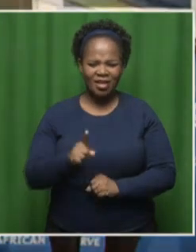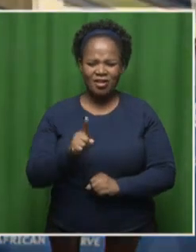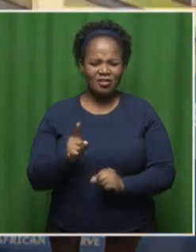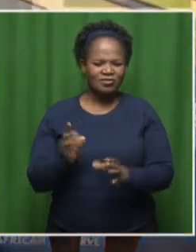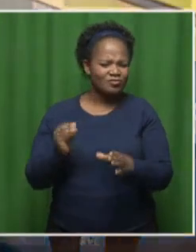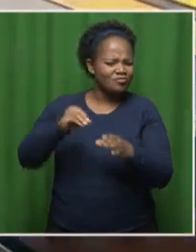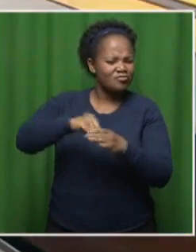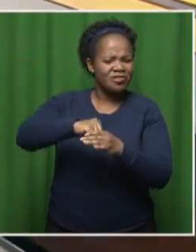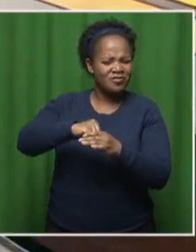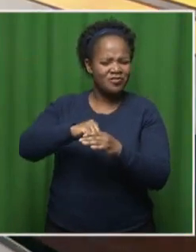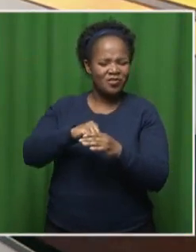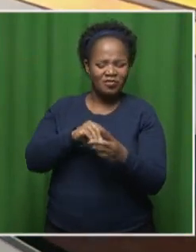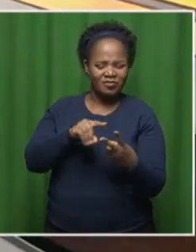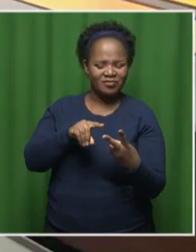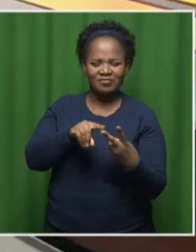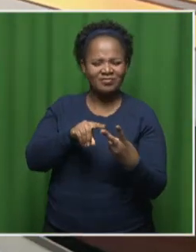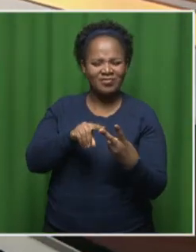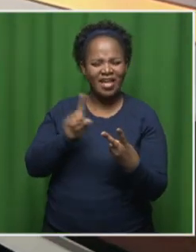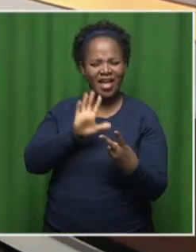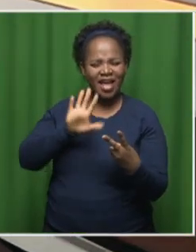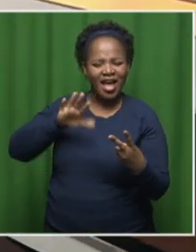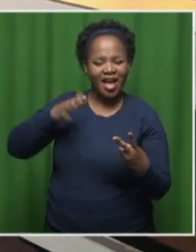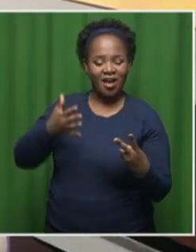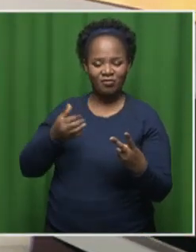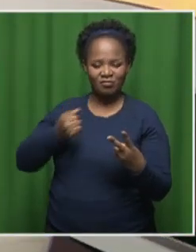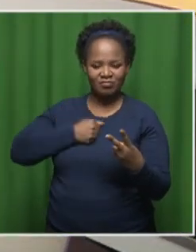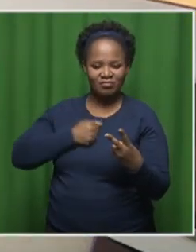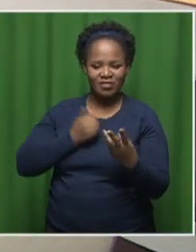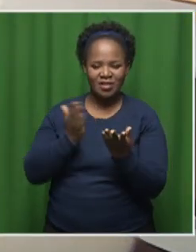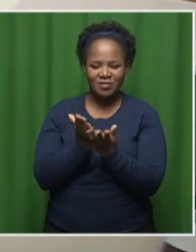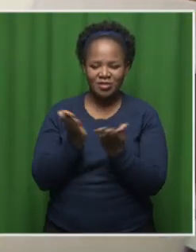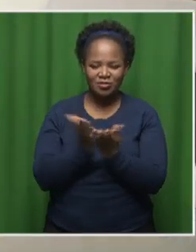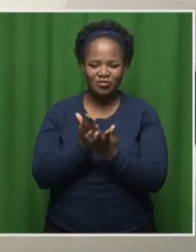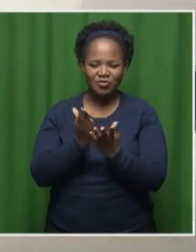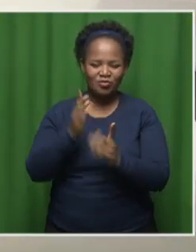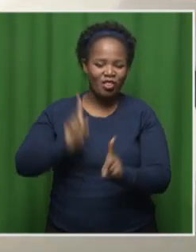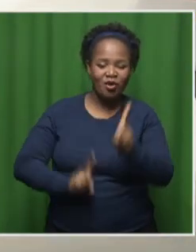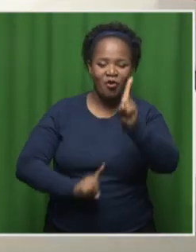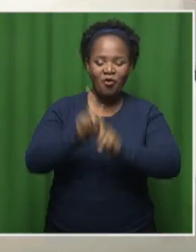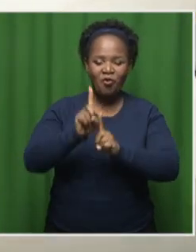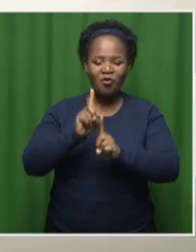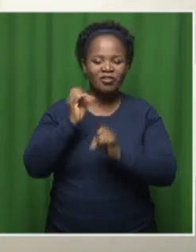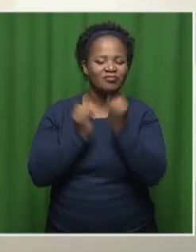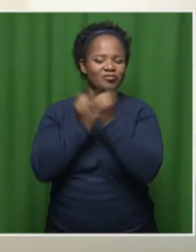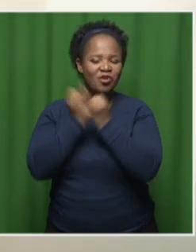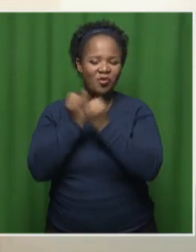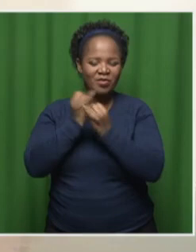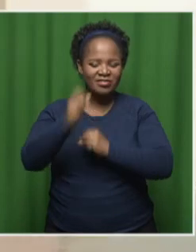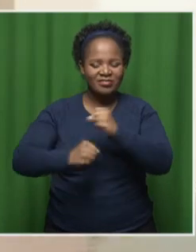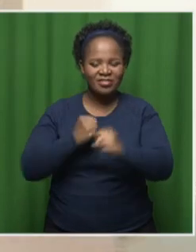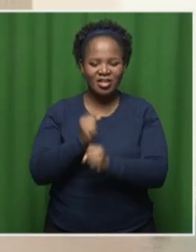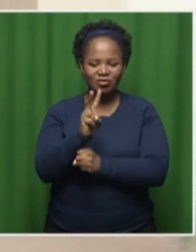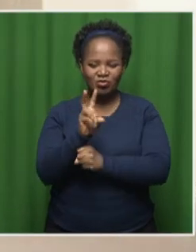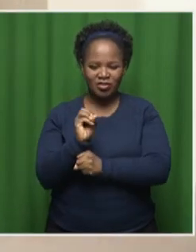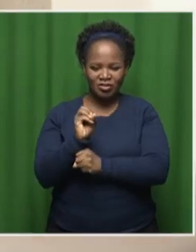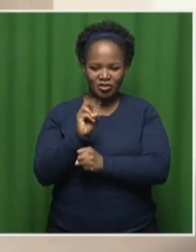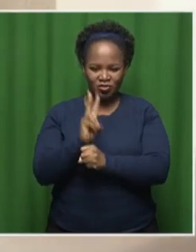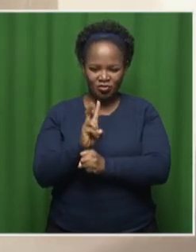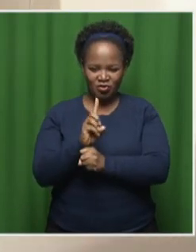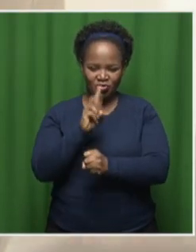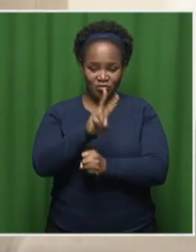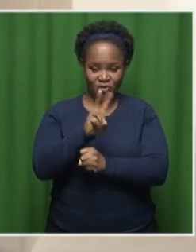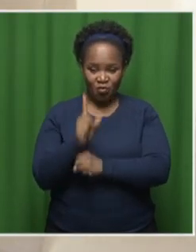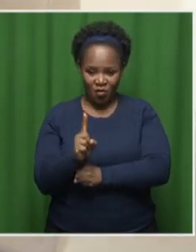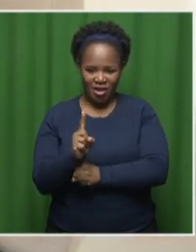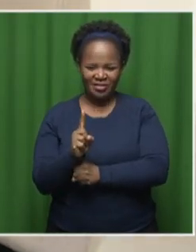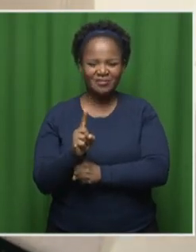this? Well, my school won the competition in 2021. Right. And that's how we were exposed to it. Didn't know about it. Then, last year,